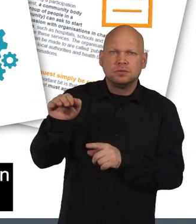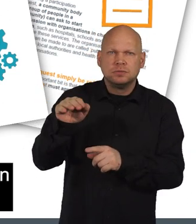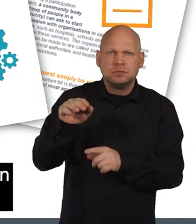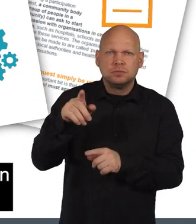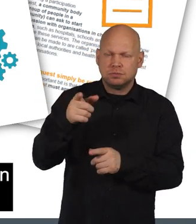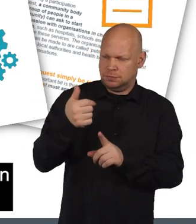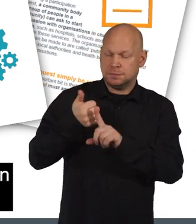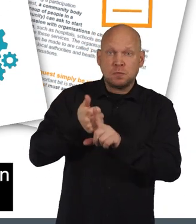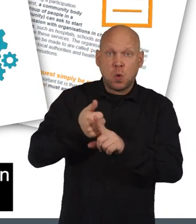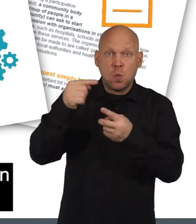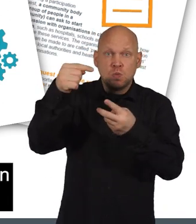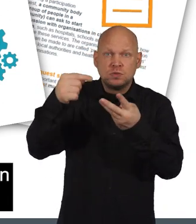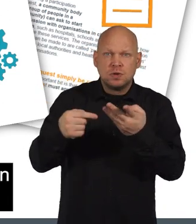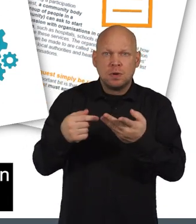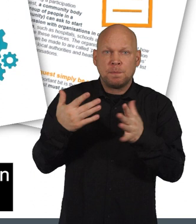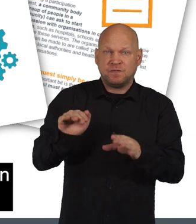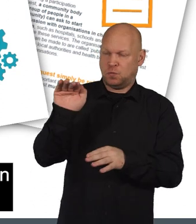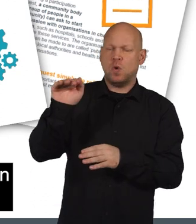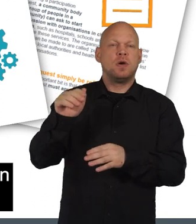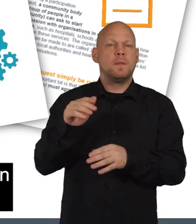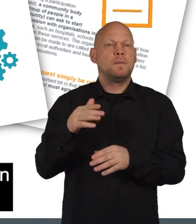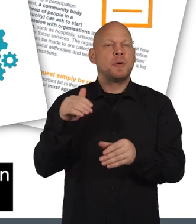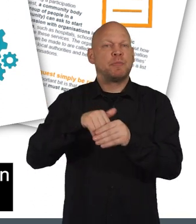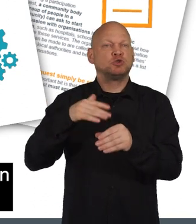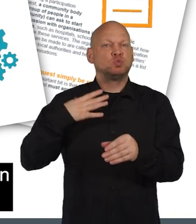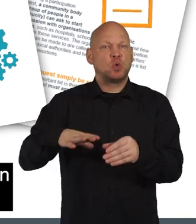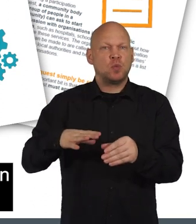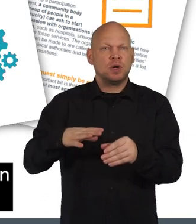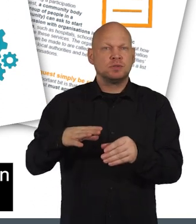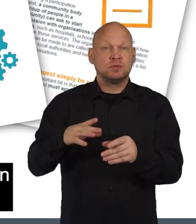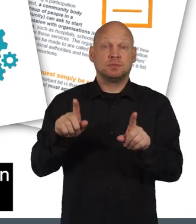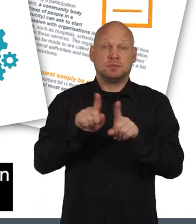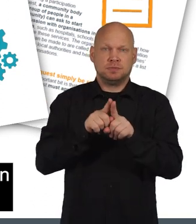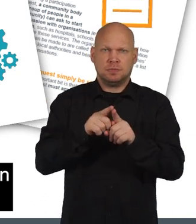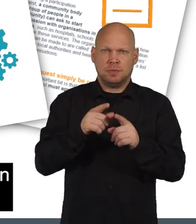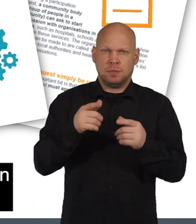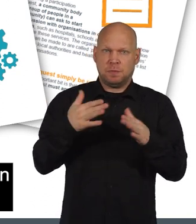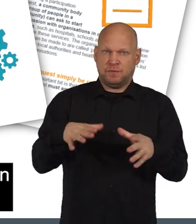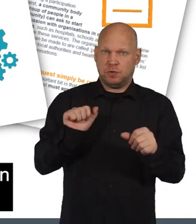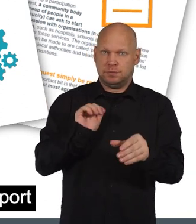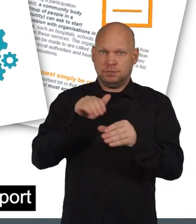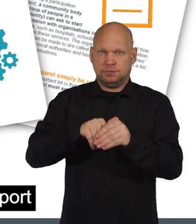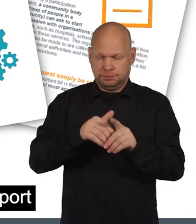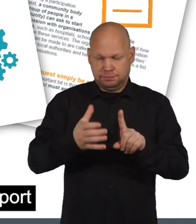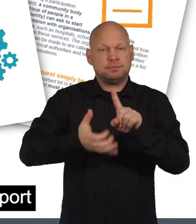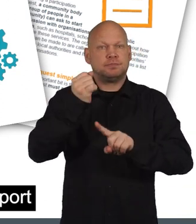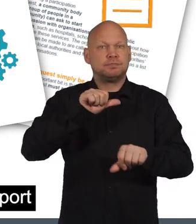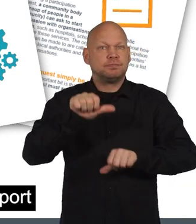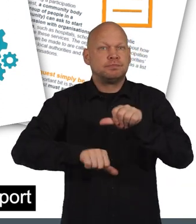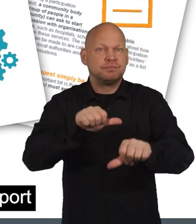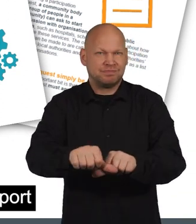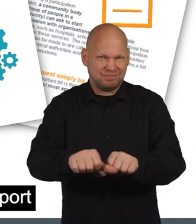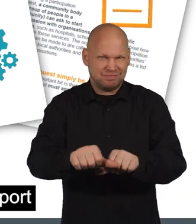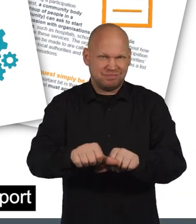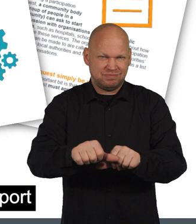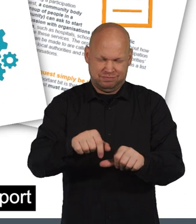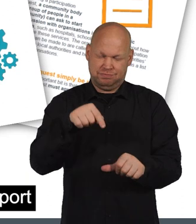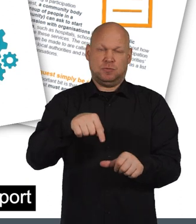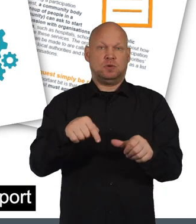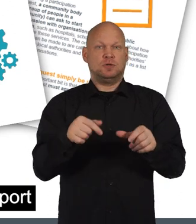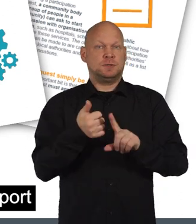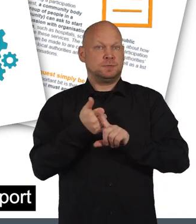ask about support before you make a participation request, and also before you enter into any outcome improvement process,